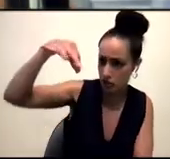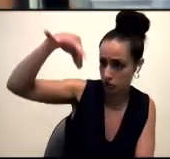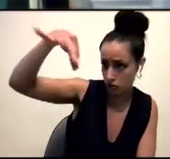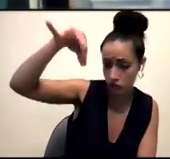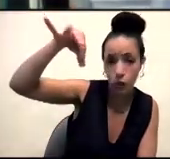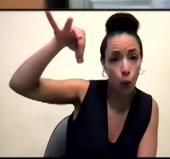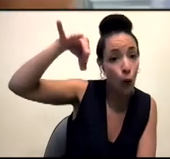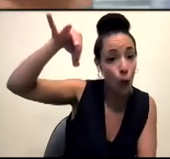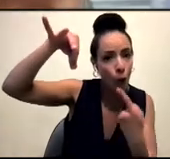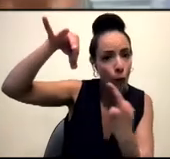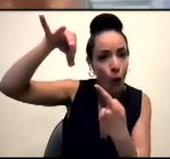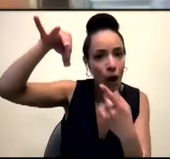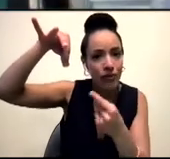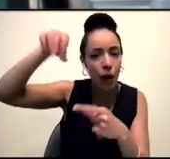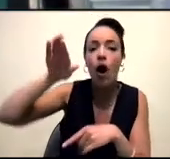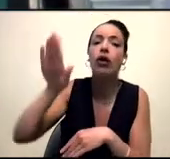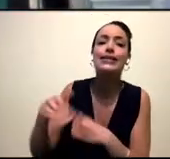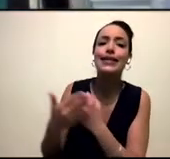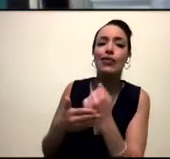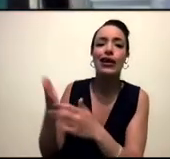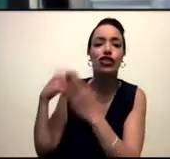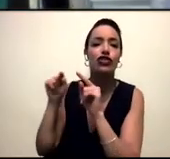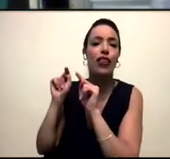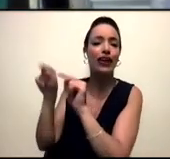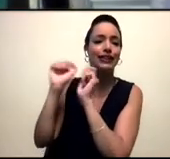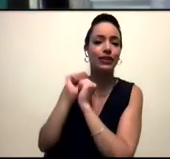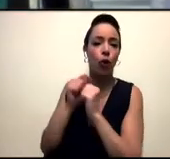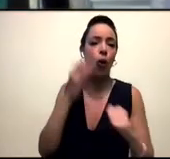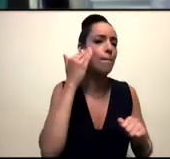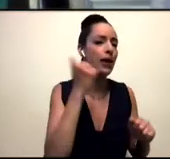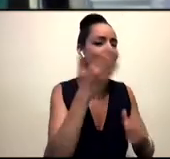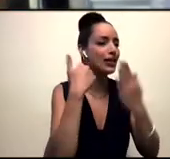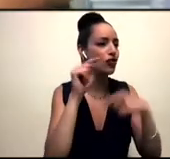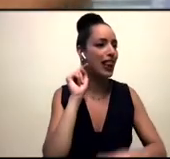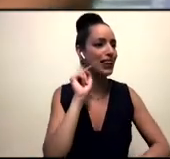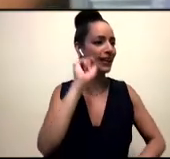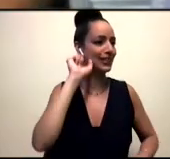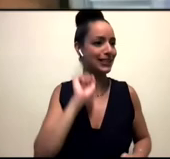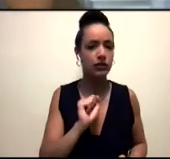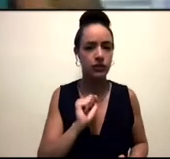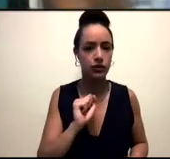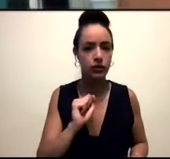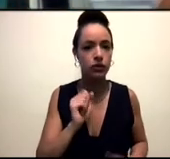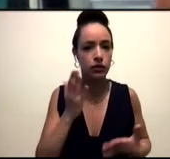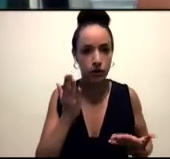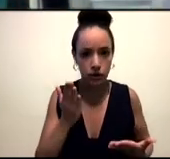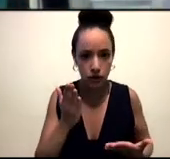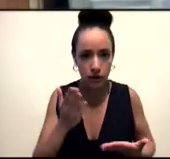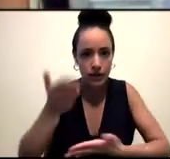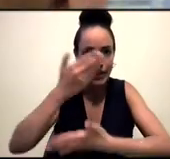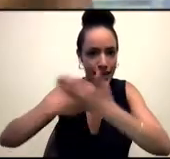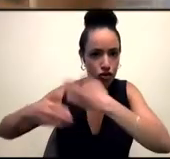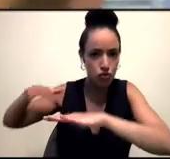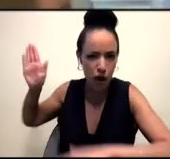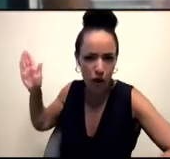of, oh, well, this is South Asian history, or this is Black history. And it's actually like, these things are actually the histories of all of us. And we